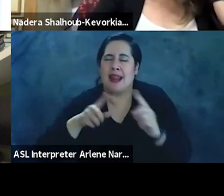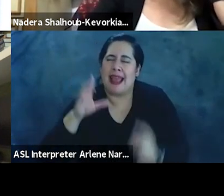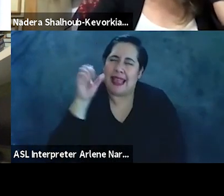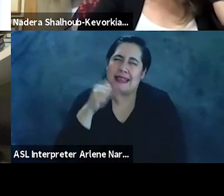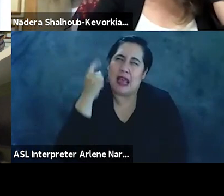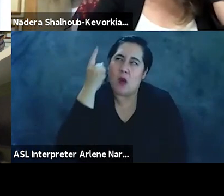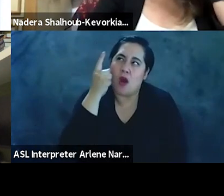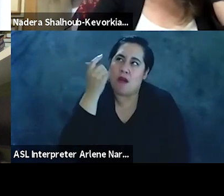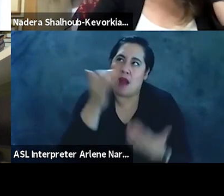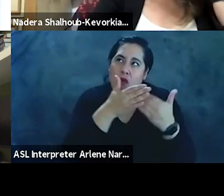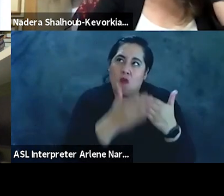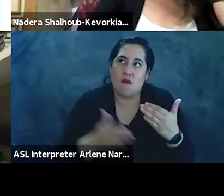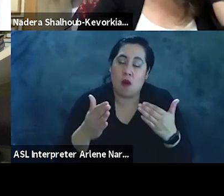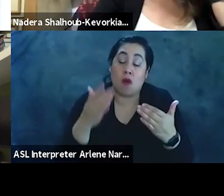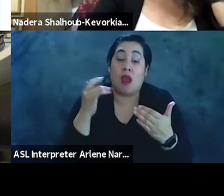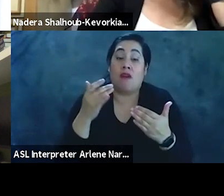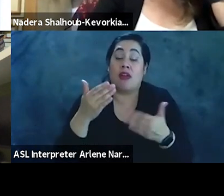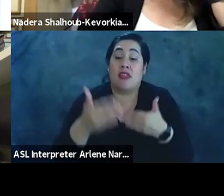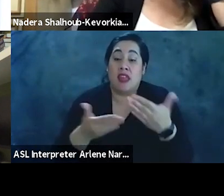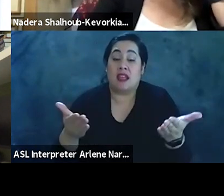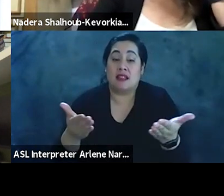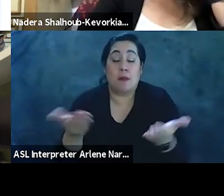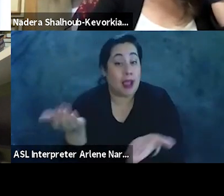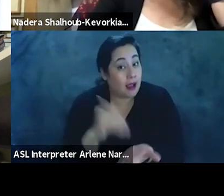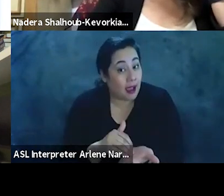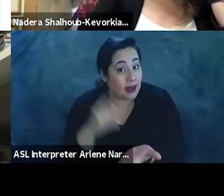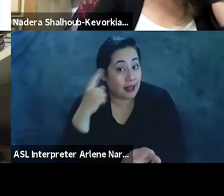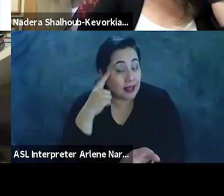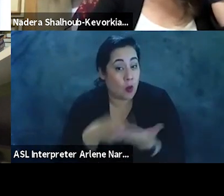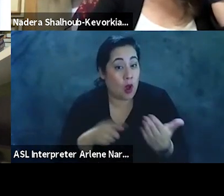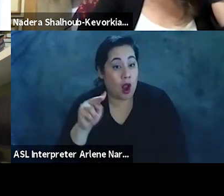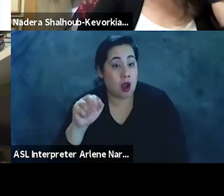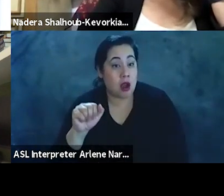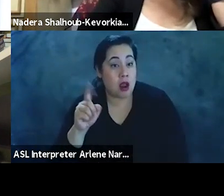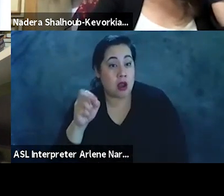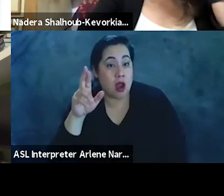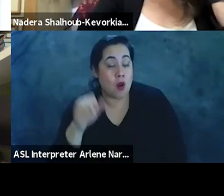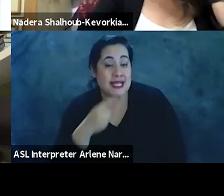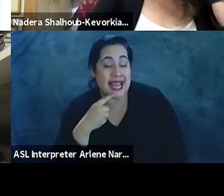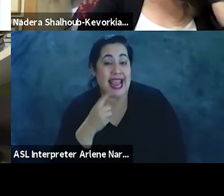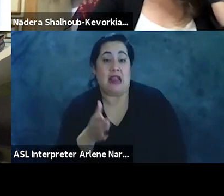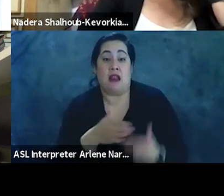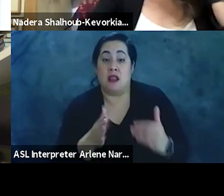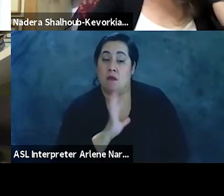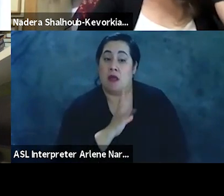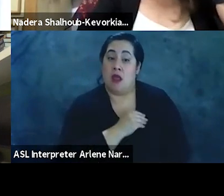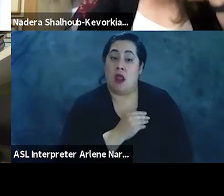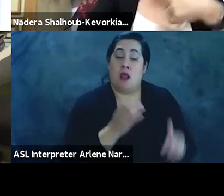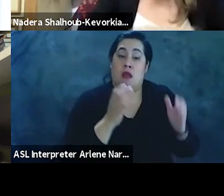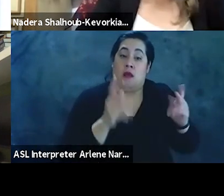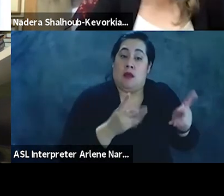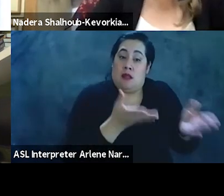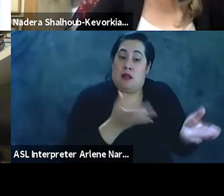going forward is as things, because again, this, I think what Nadir was saying is these arrests have continued of Palestinian citizens of Israel,